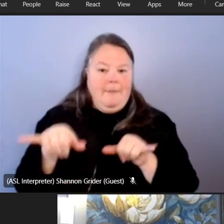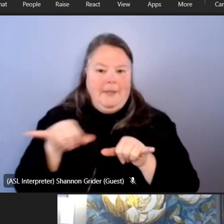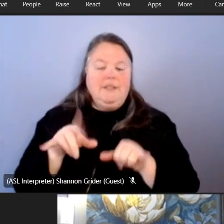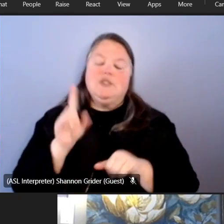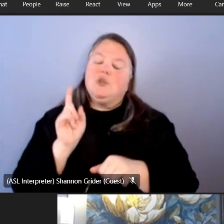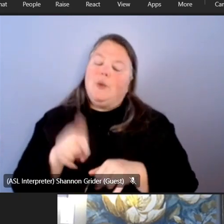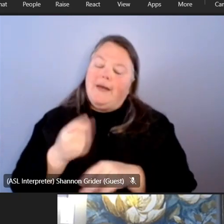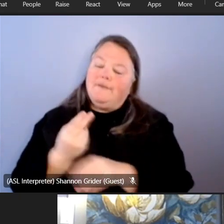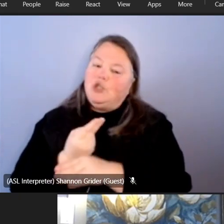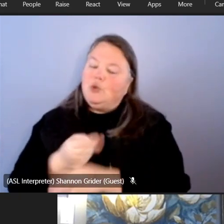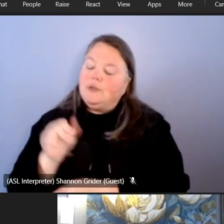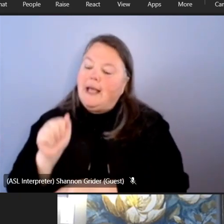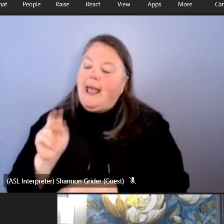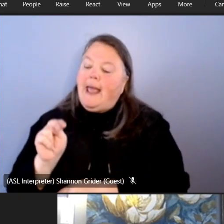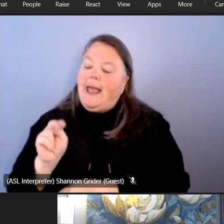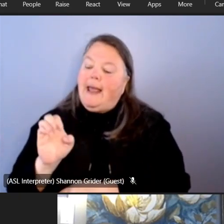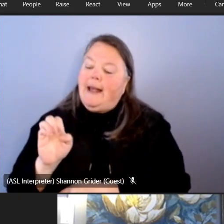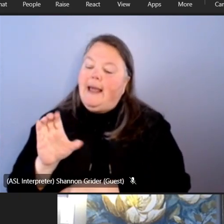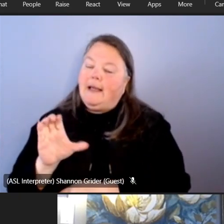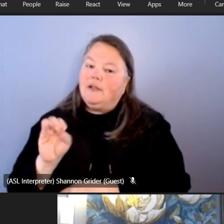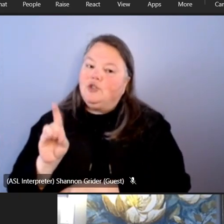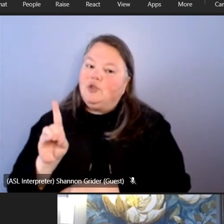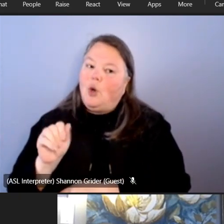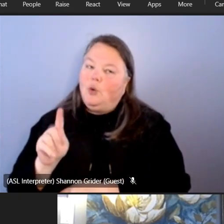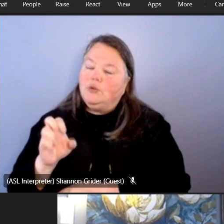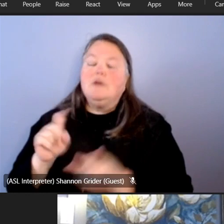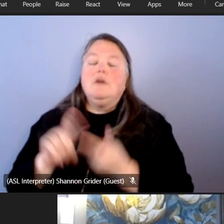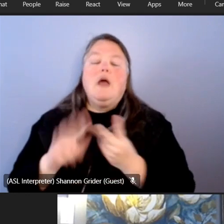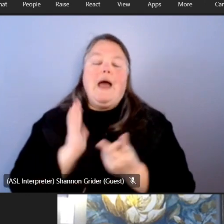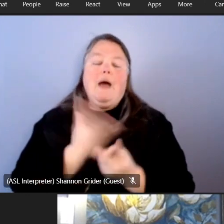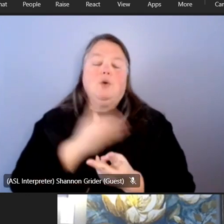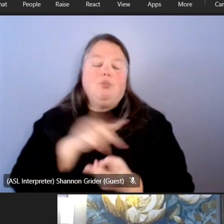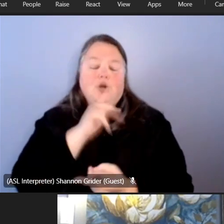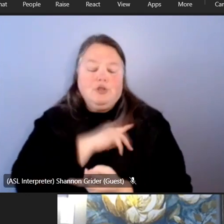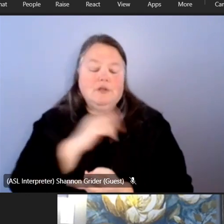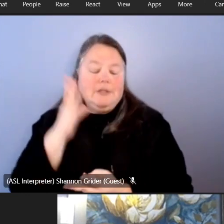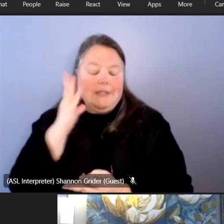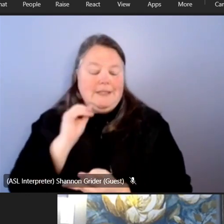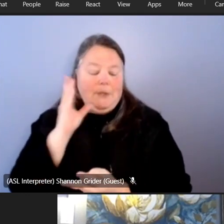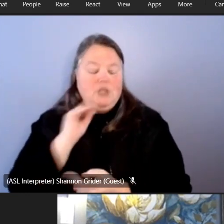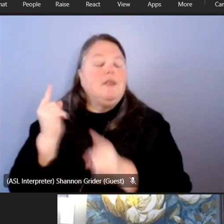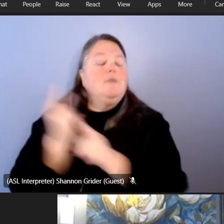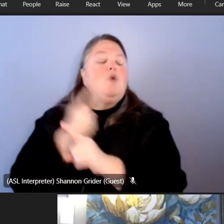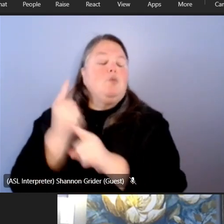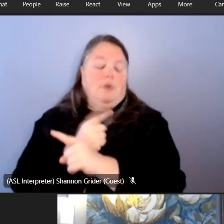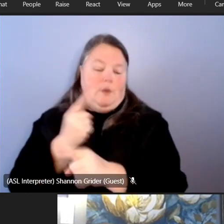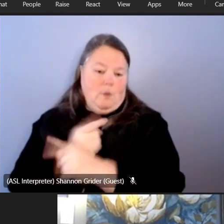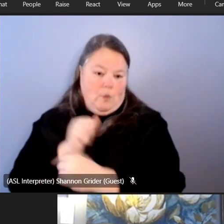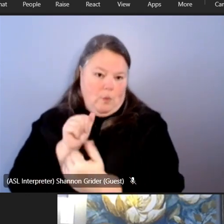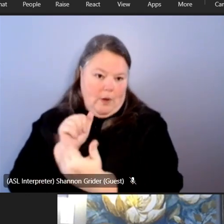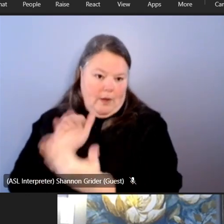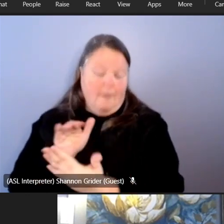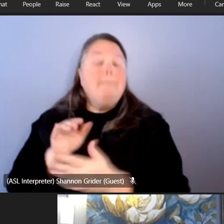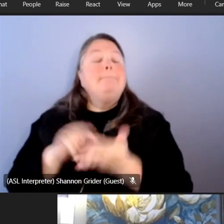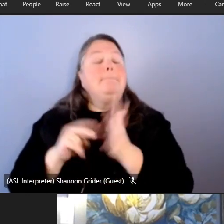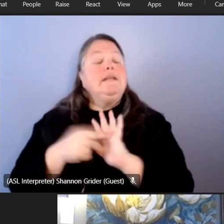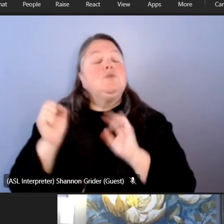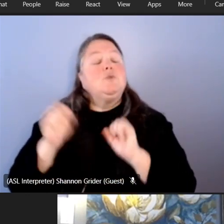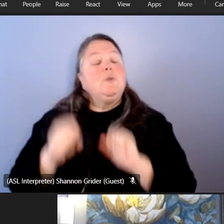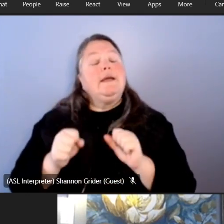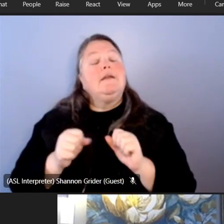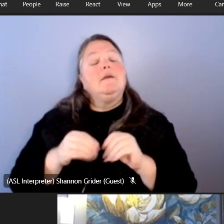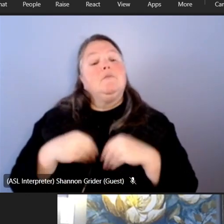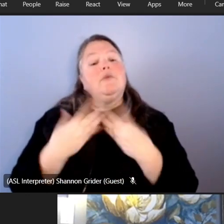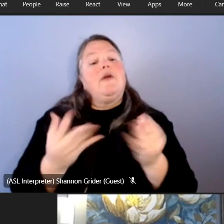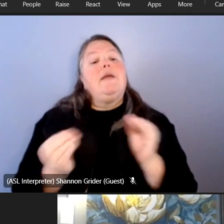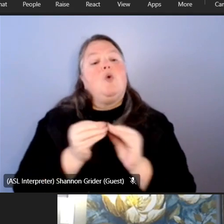our anecdotes and use our personal experiences in the right way so that we're sort of helping to provide more depth to a